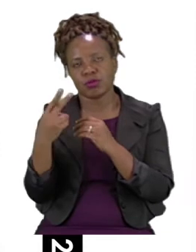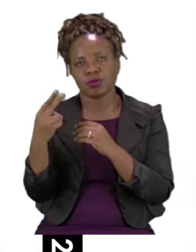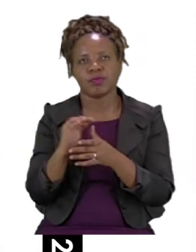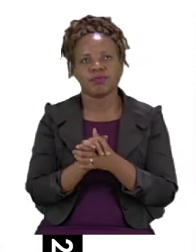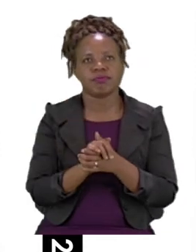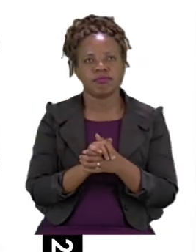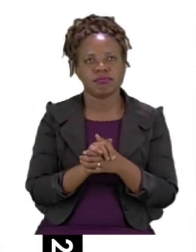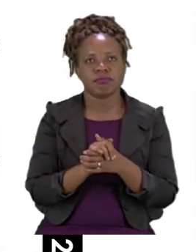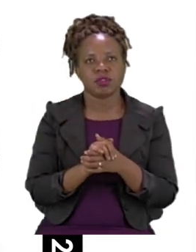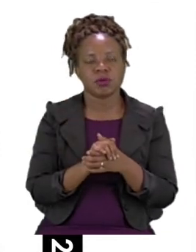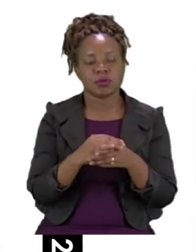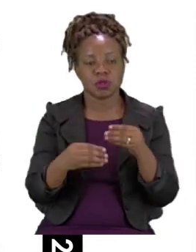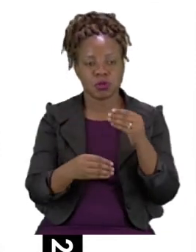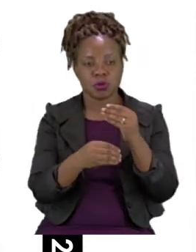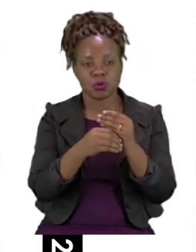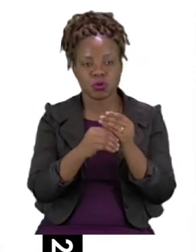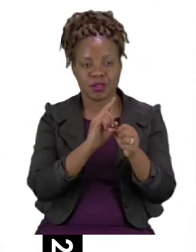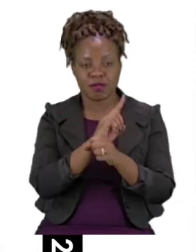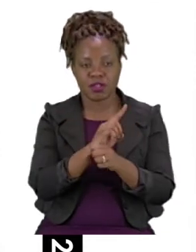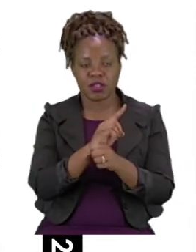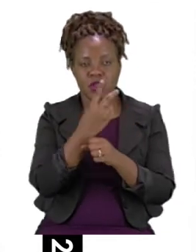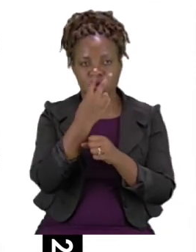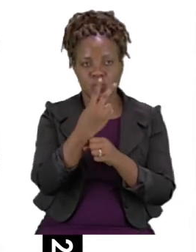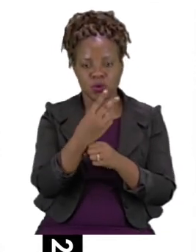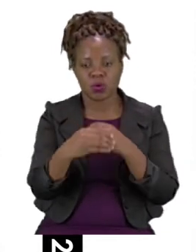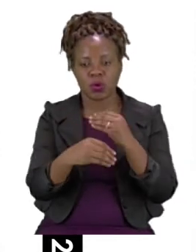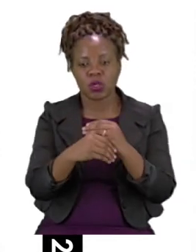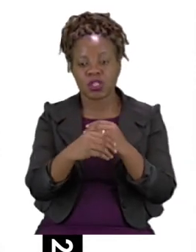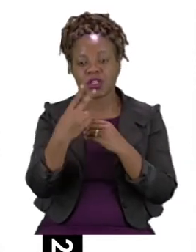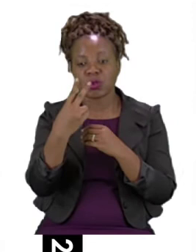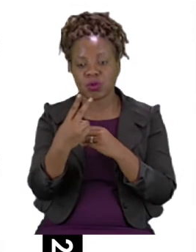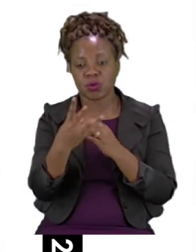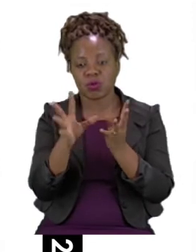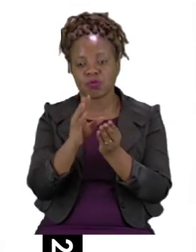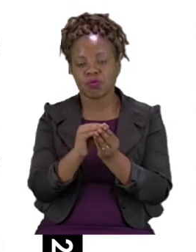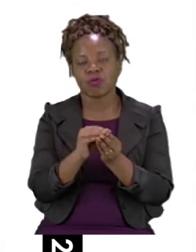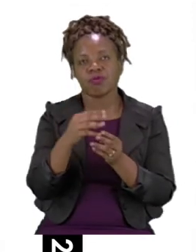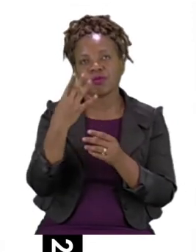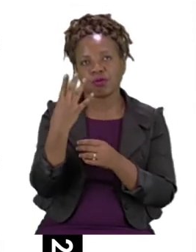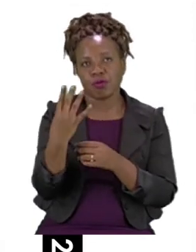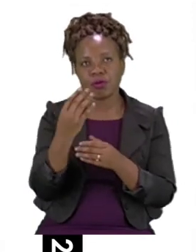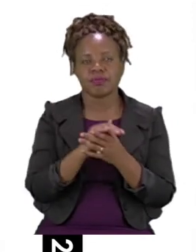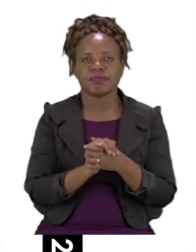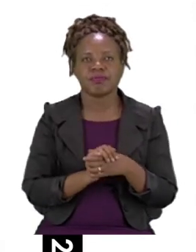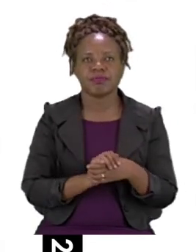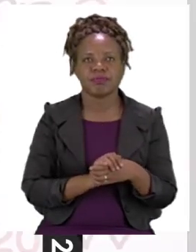2 and 4. So we are going to complete it together. Let's take a look at the counters.